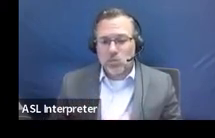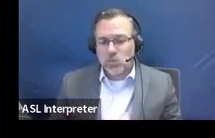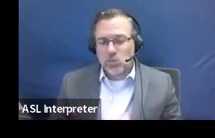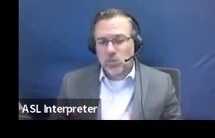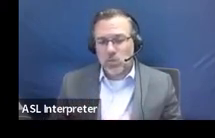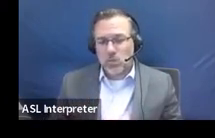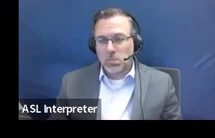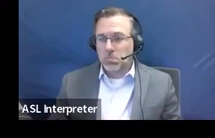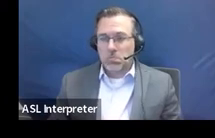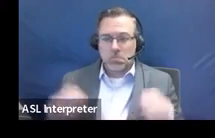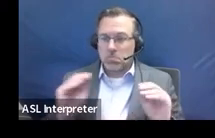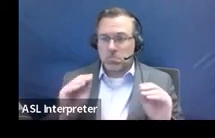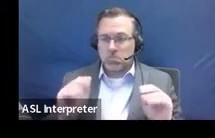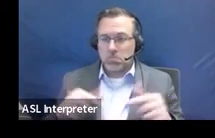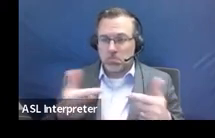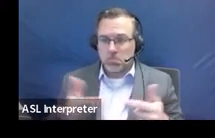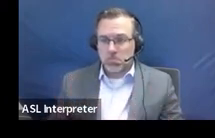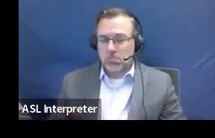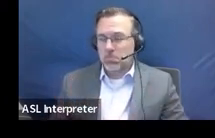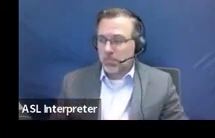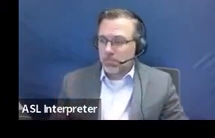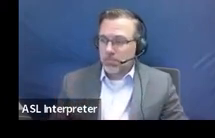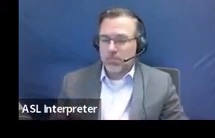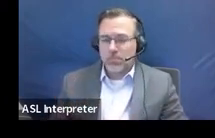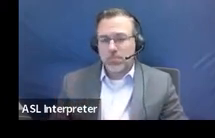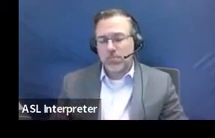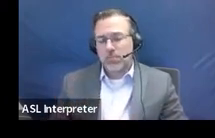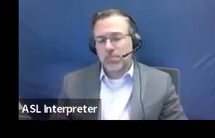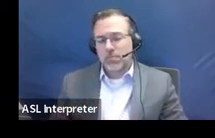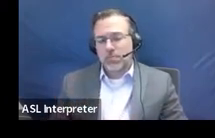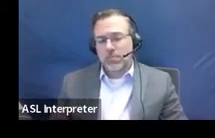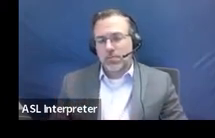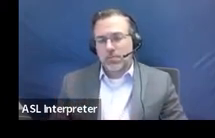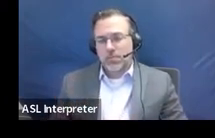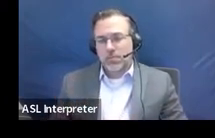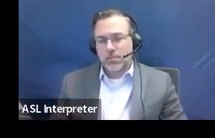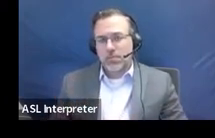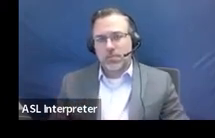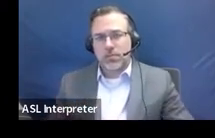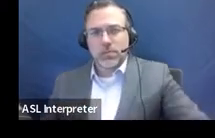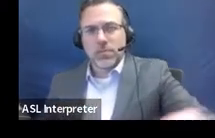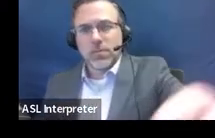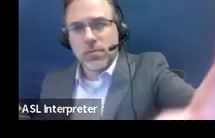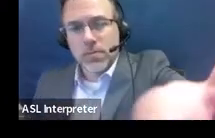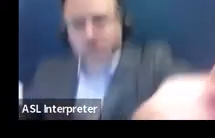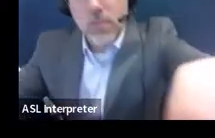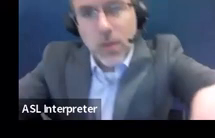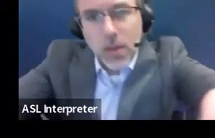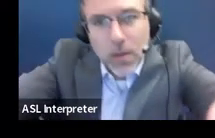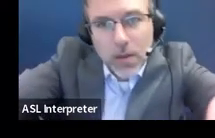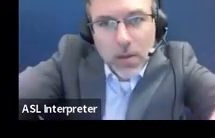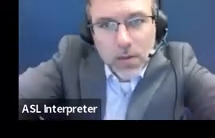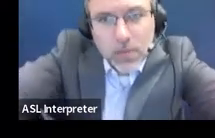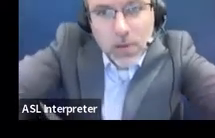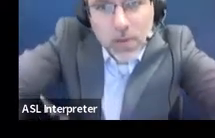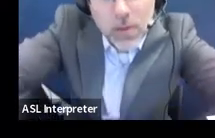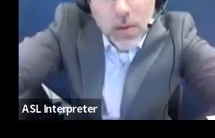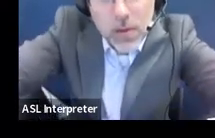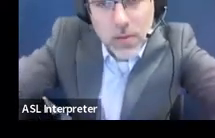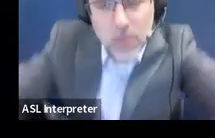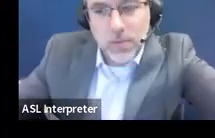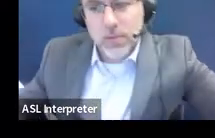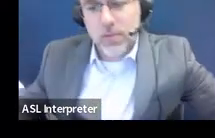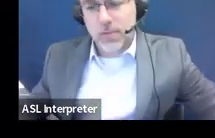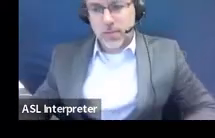Nothing else has come up in chat. So I think this also has to do with the whole strength and weaknesses. Okay, I've had a number of